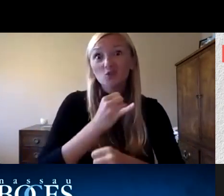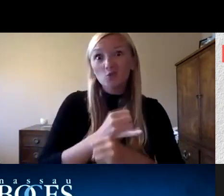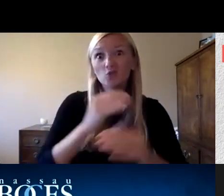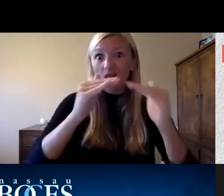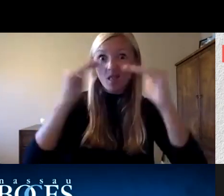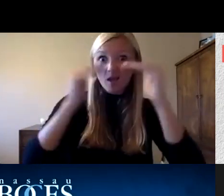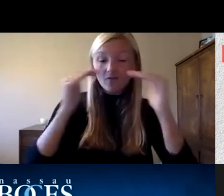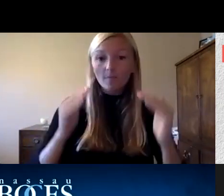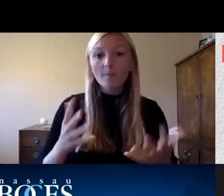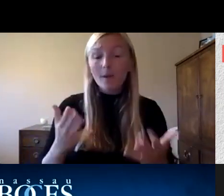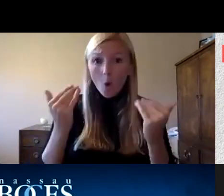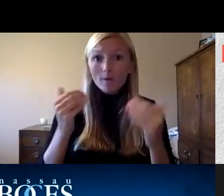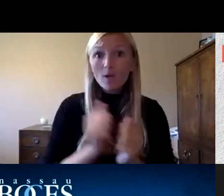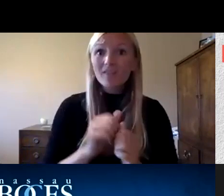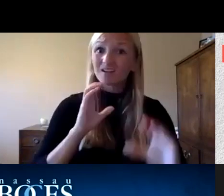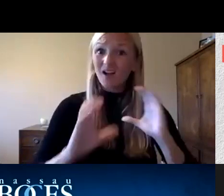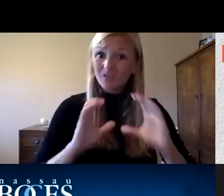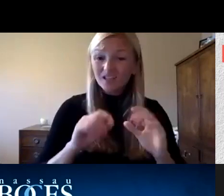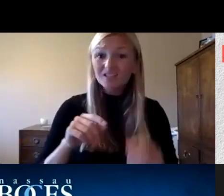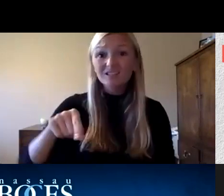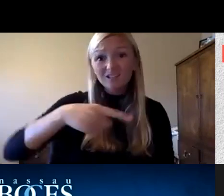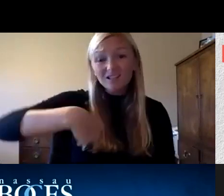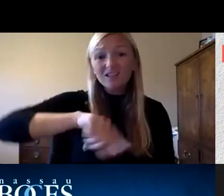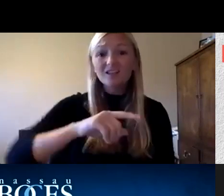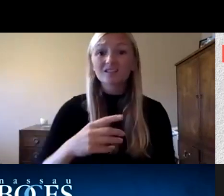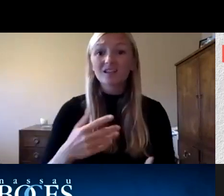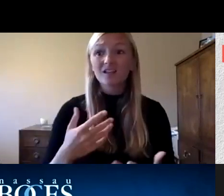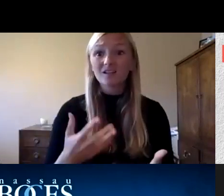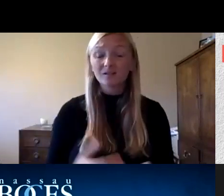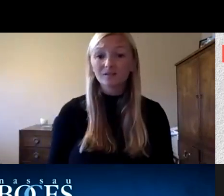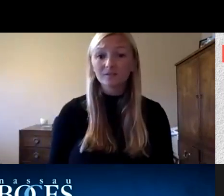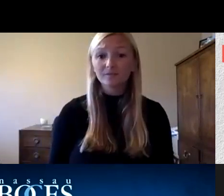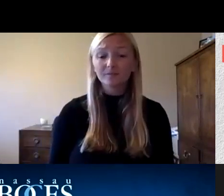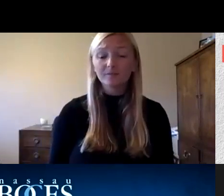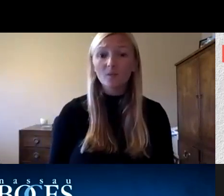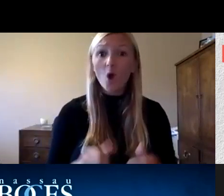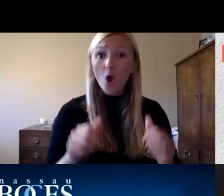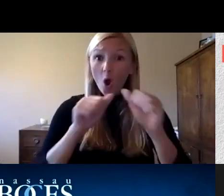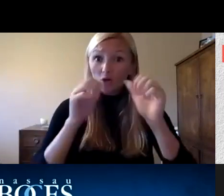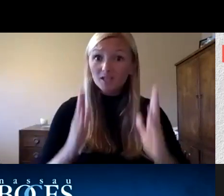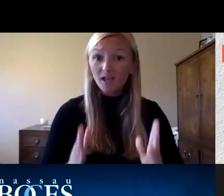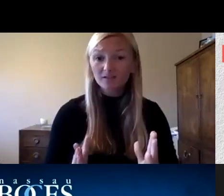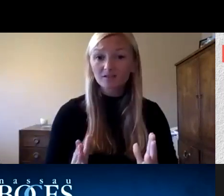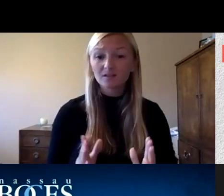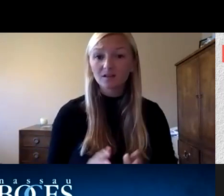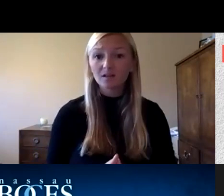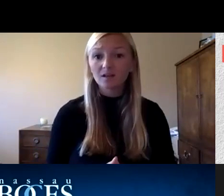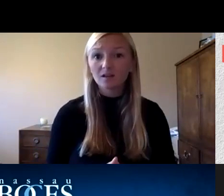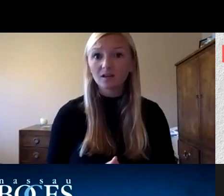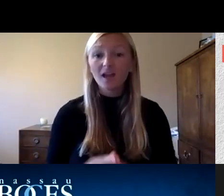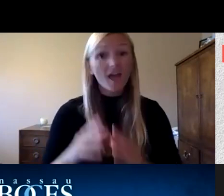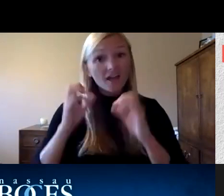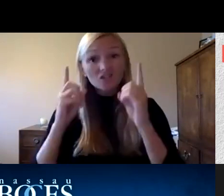conversations like this and these types of um you know engagements that architects and uh educators